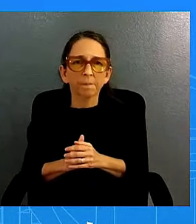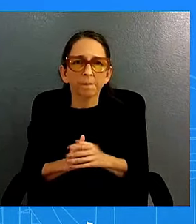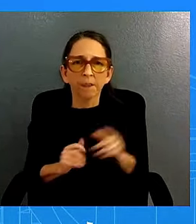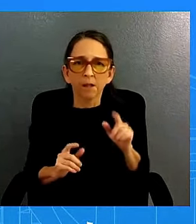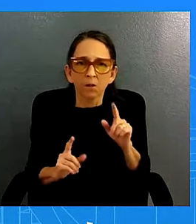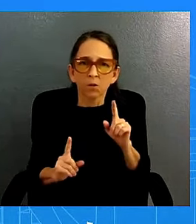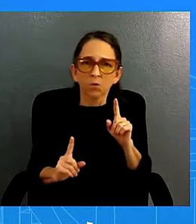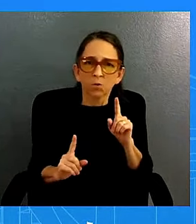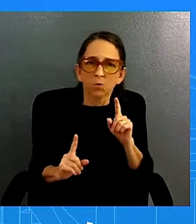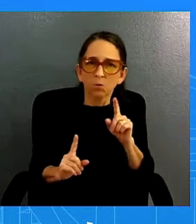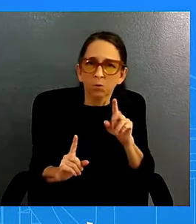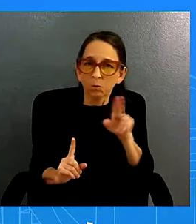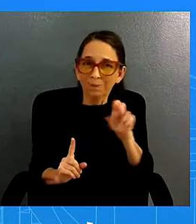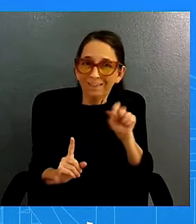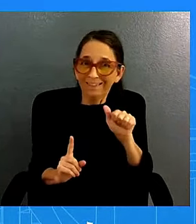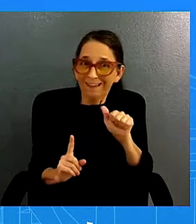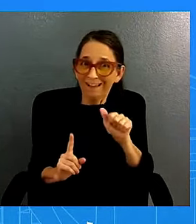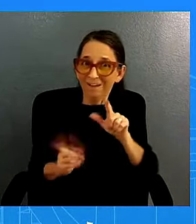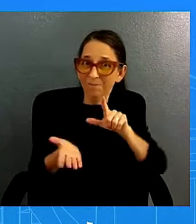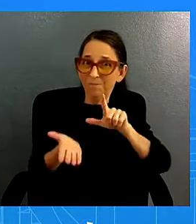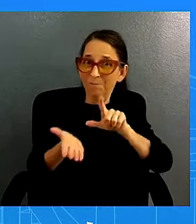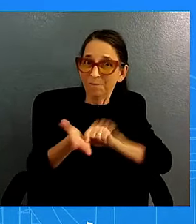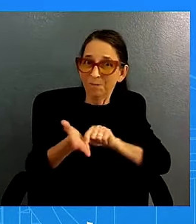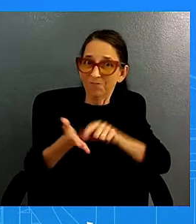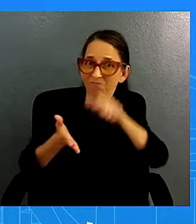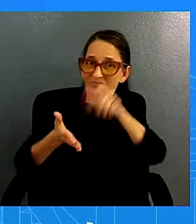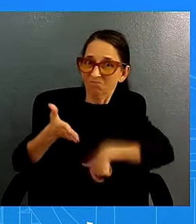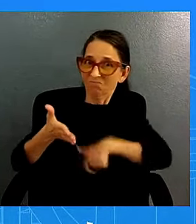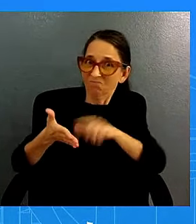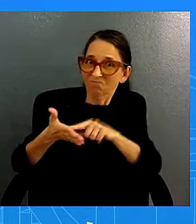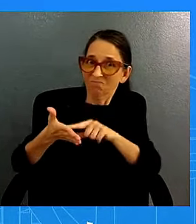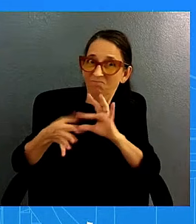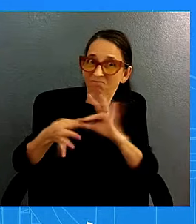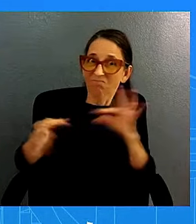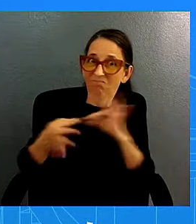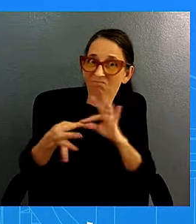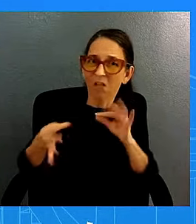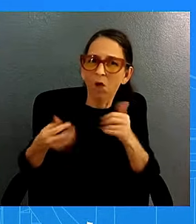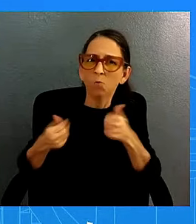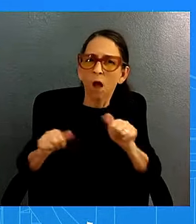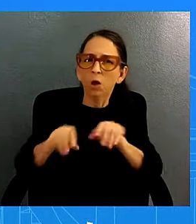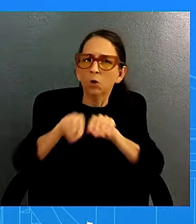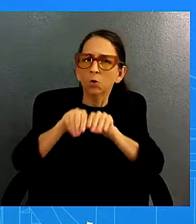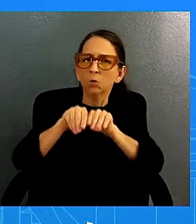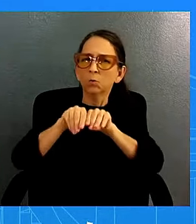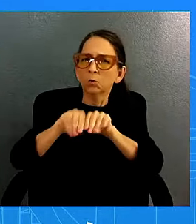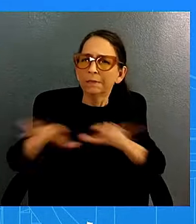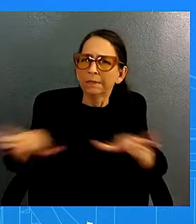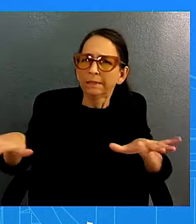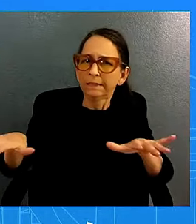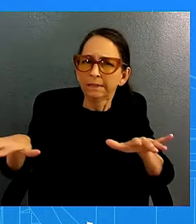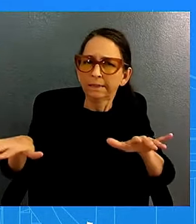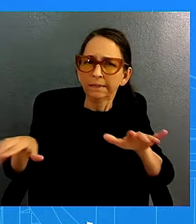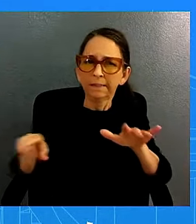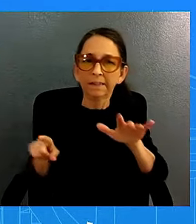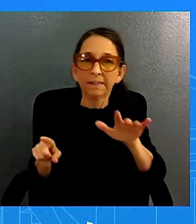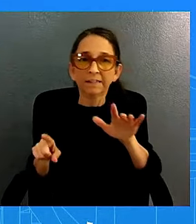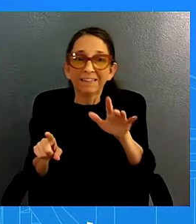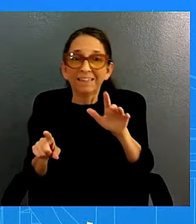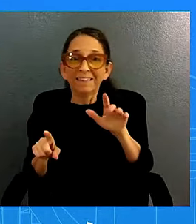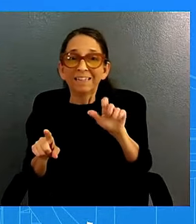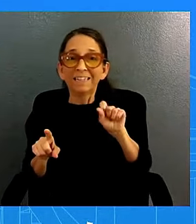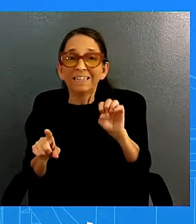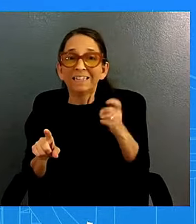status of the nation's effort to clear the backlog of sexual assault evidence kits um something that uh then vice president biden